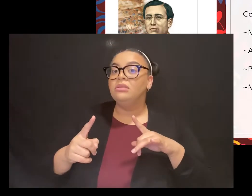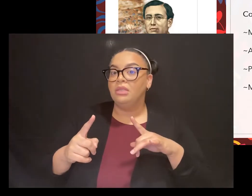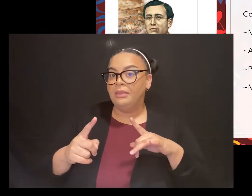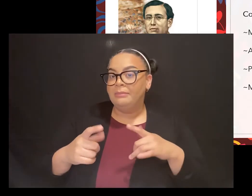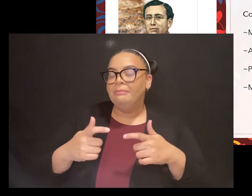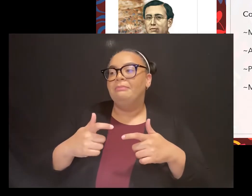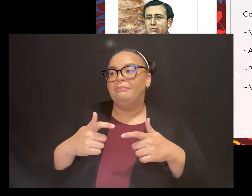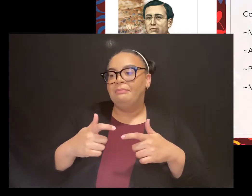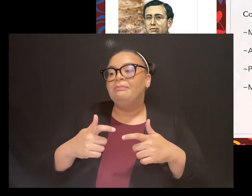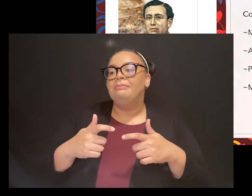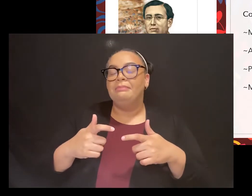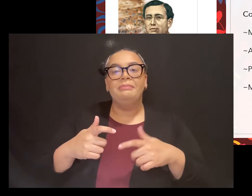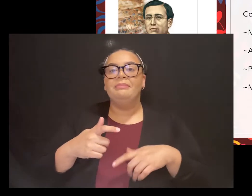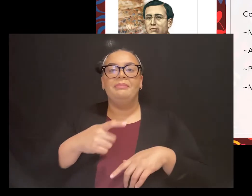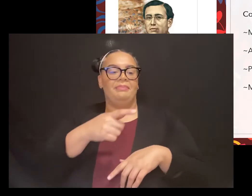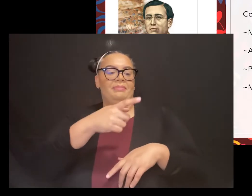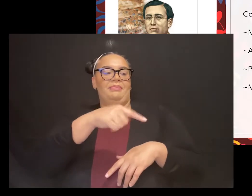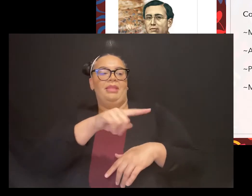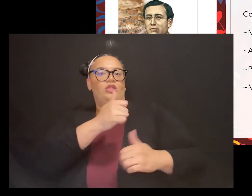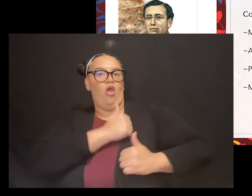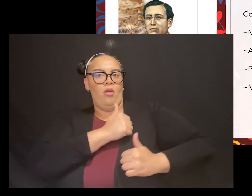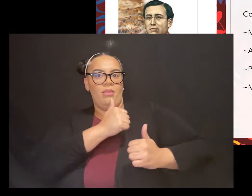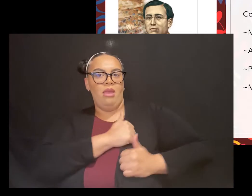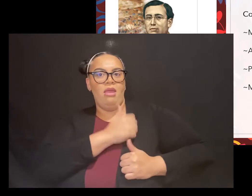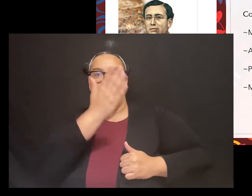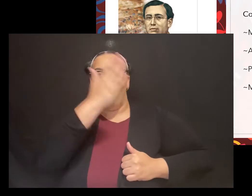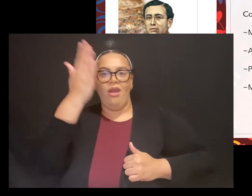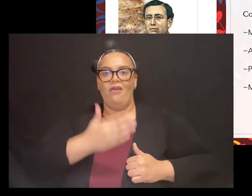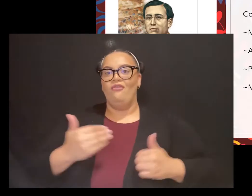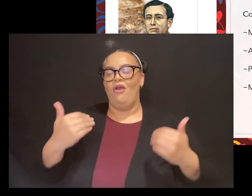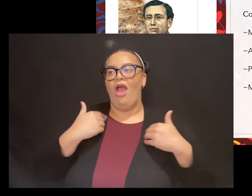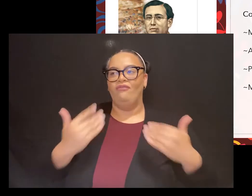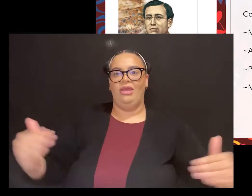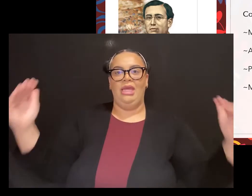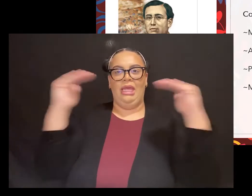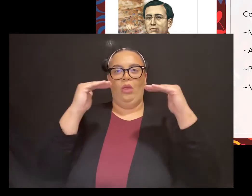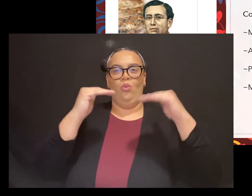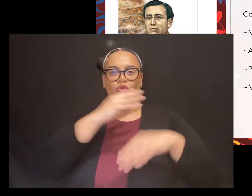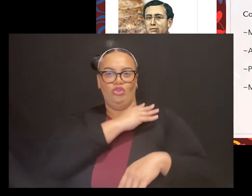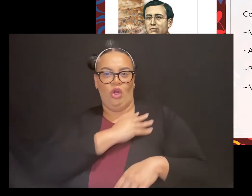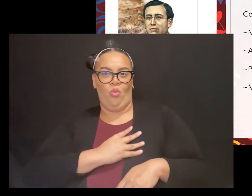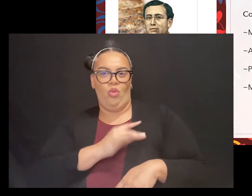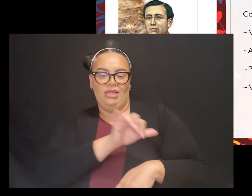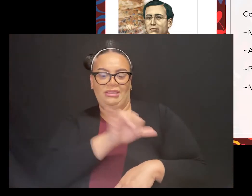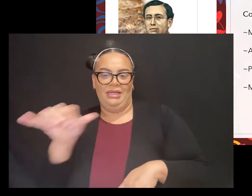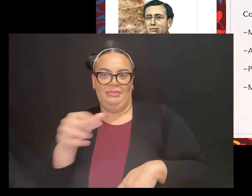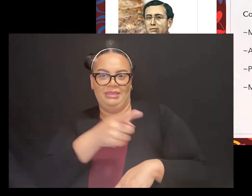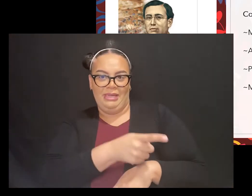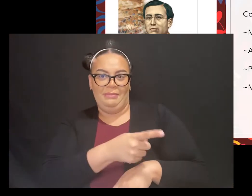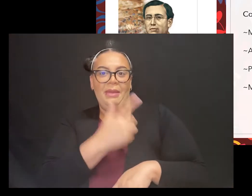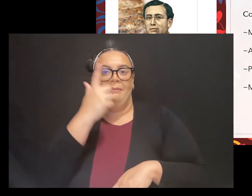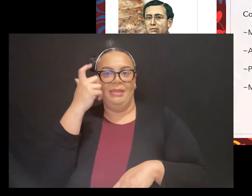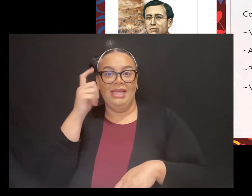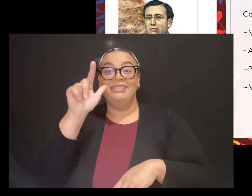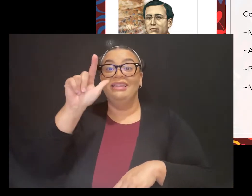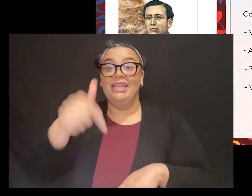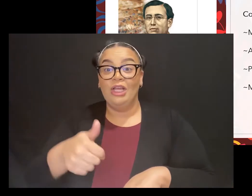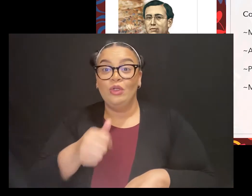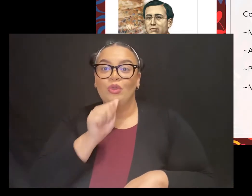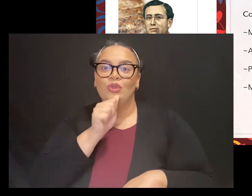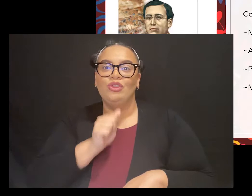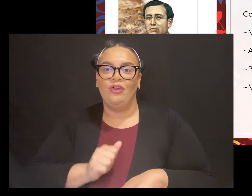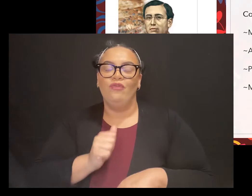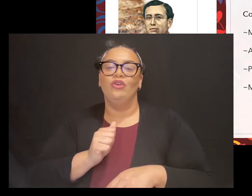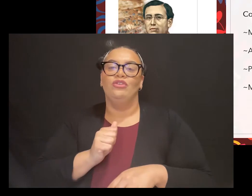as they suffered defeat later on, including against the French. So this Battle of